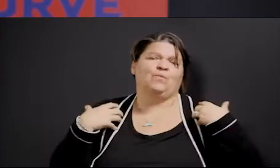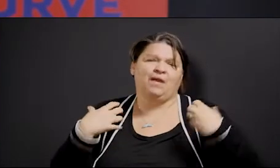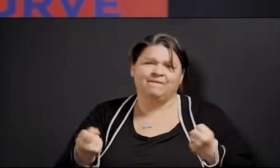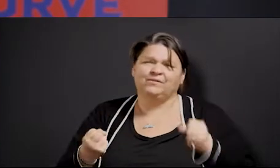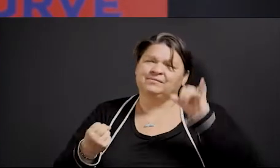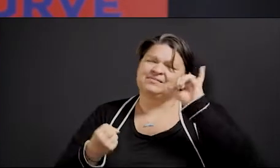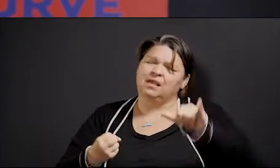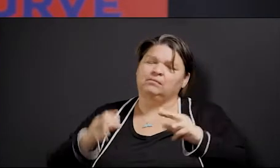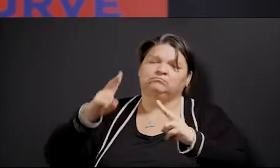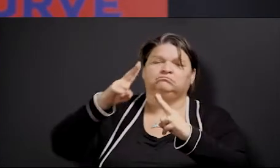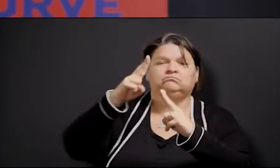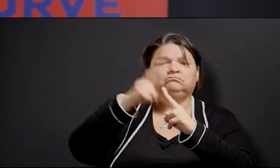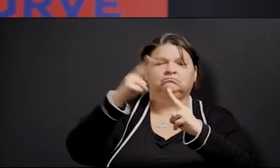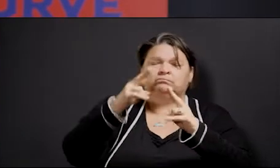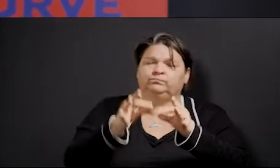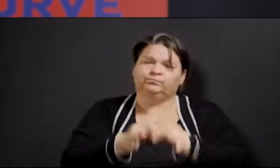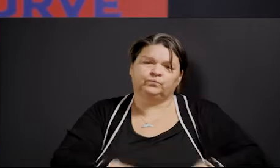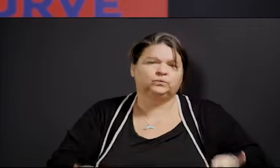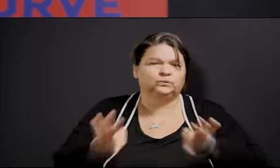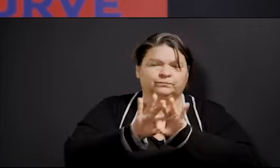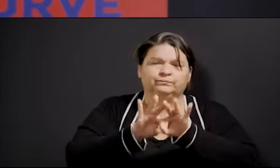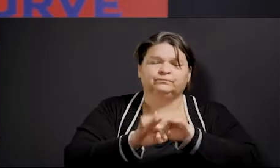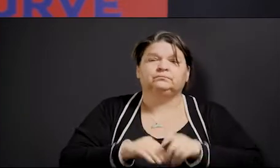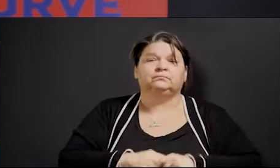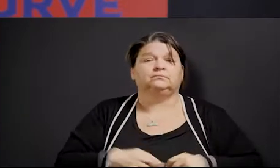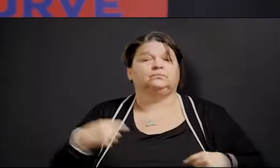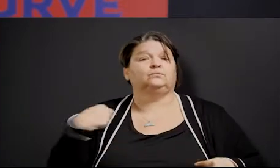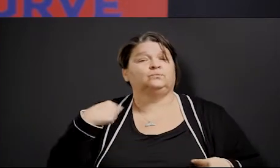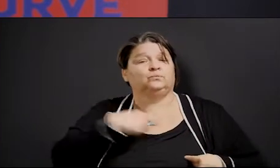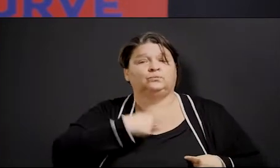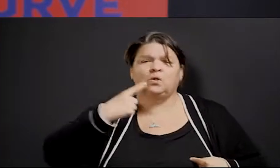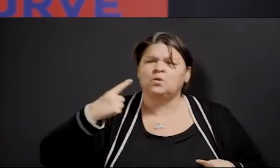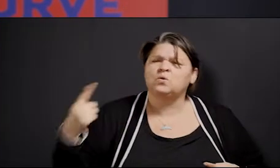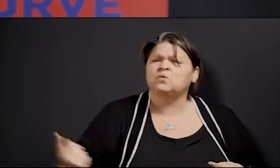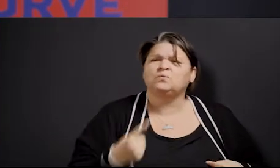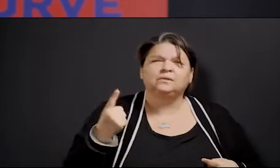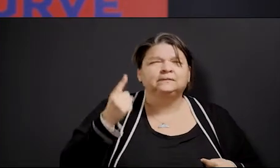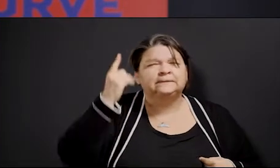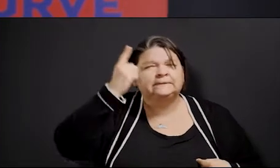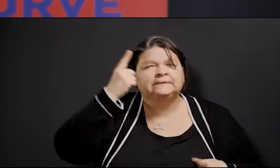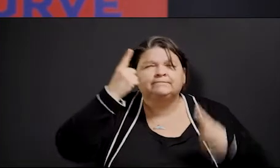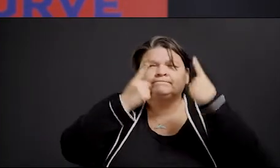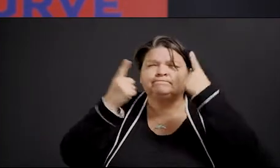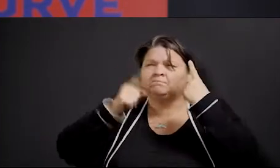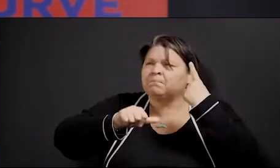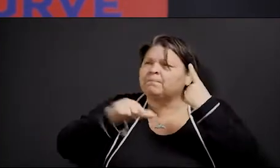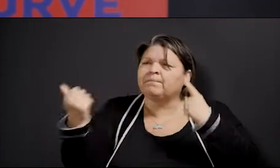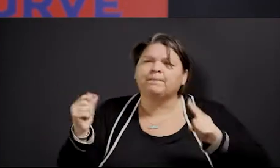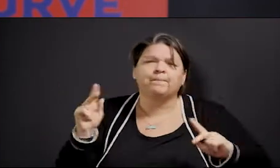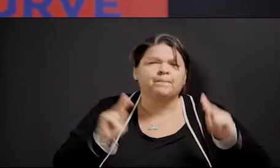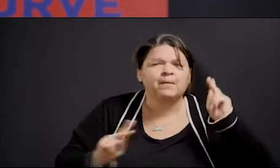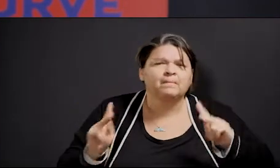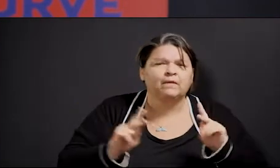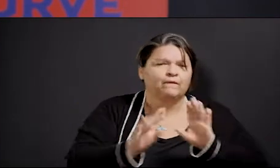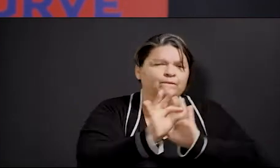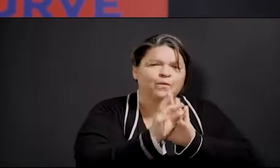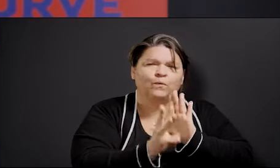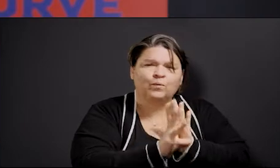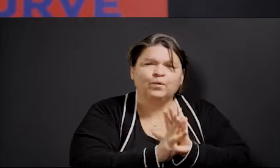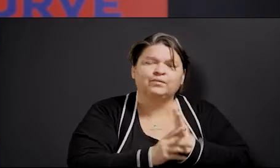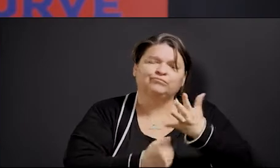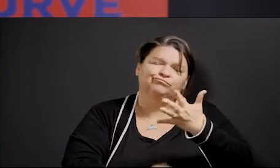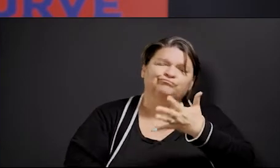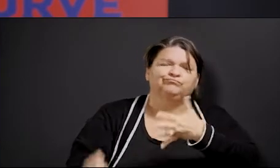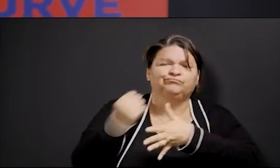reopening this city. We'll always put public health and citizens' safety first. So I always close with